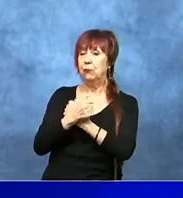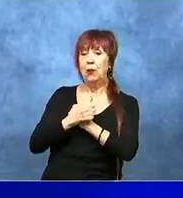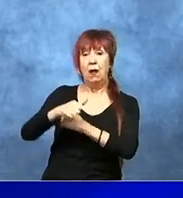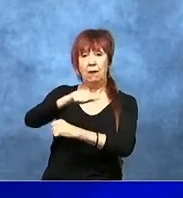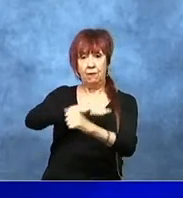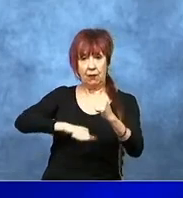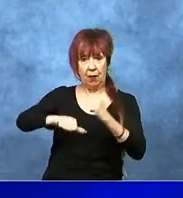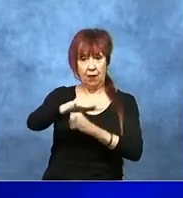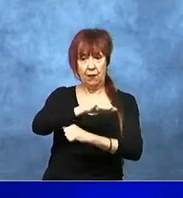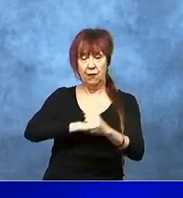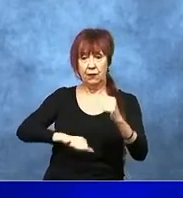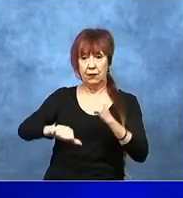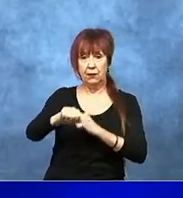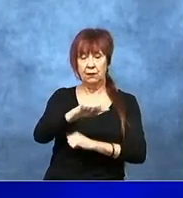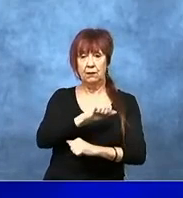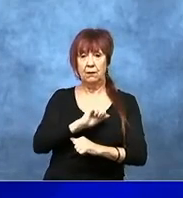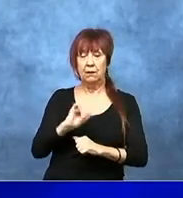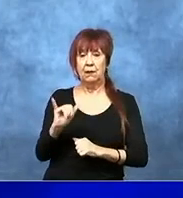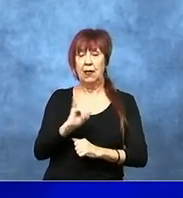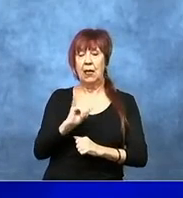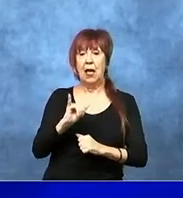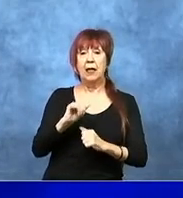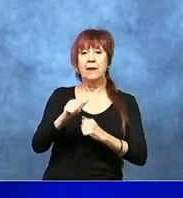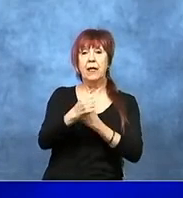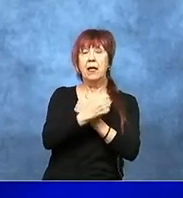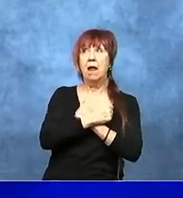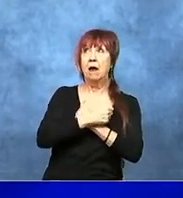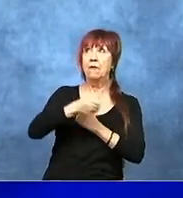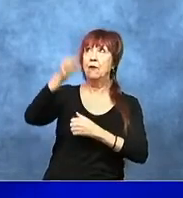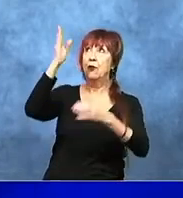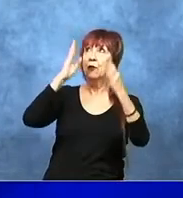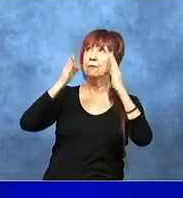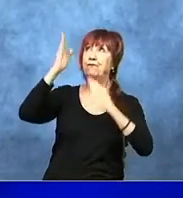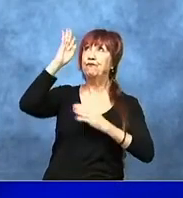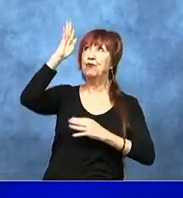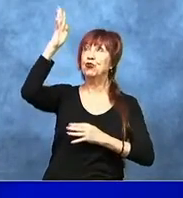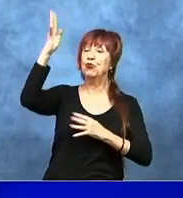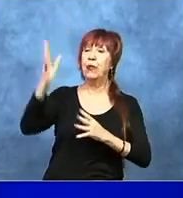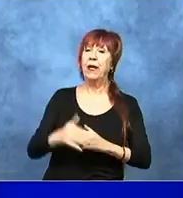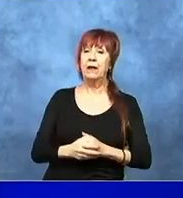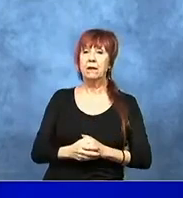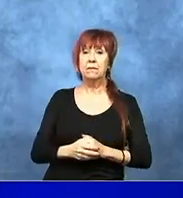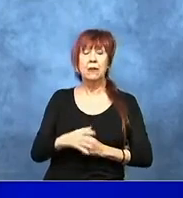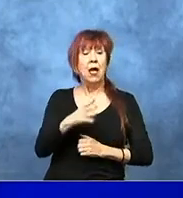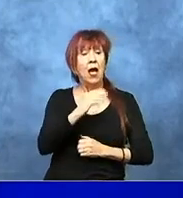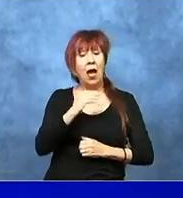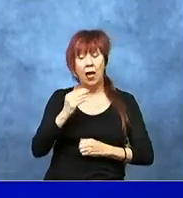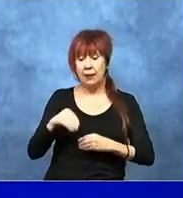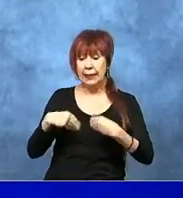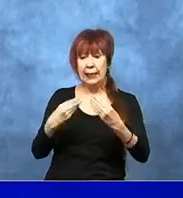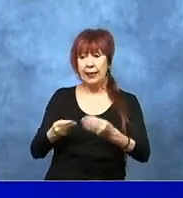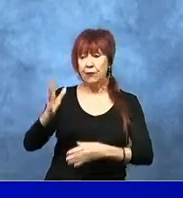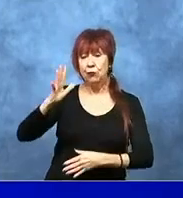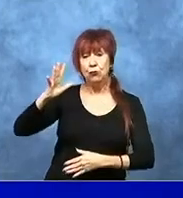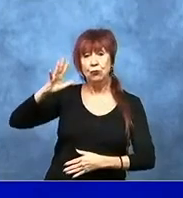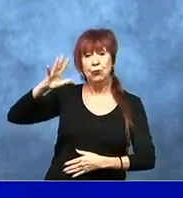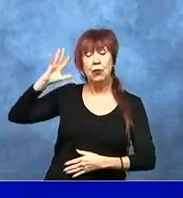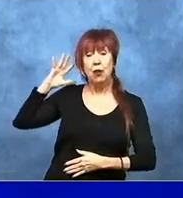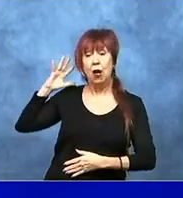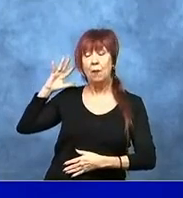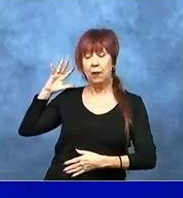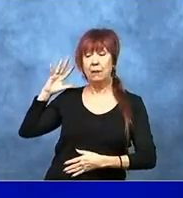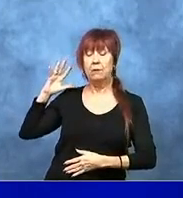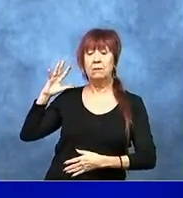like they love our Creator, and what was given to our common ancestor, Abraham,